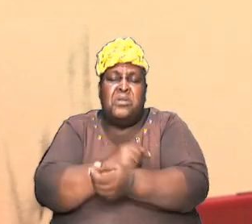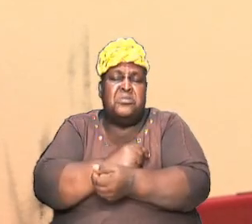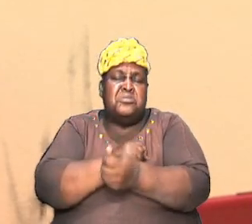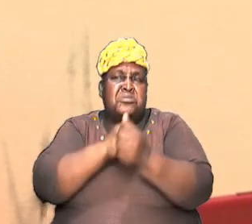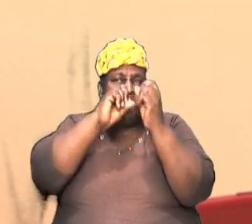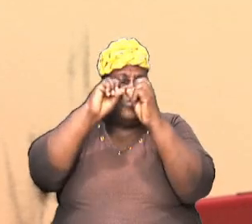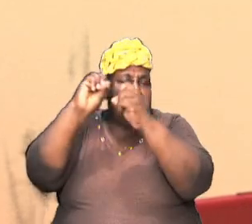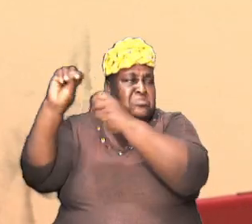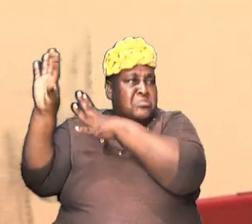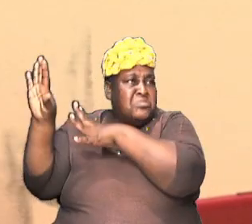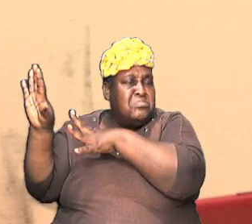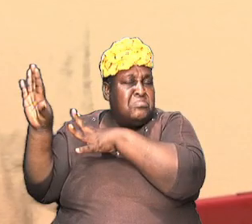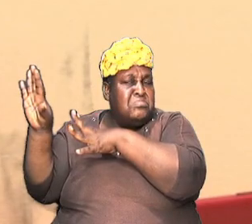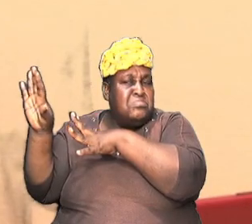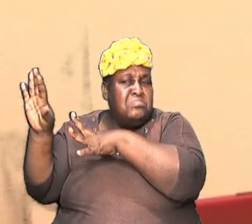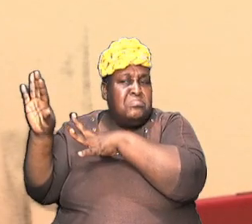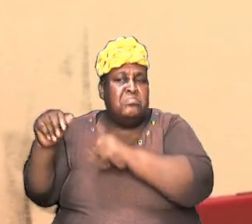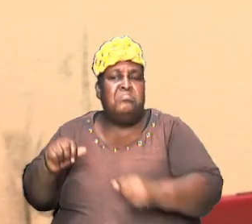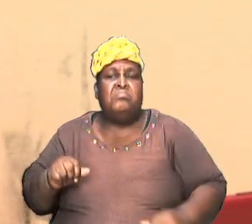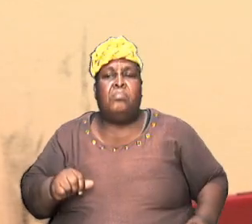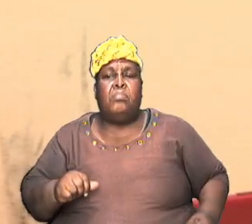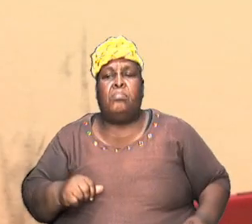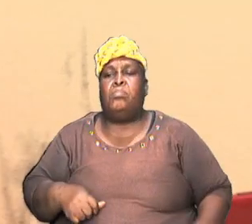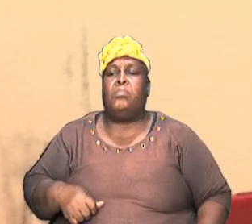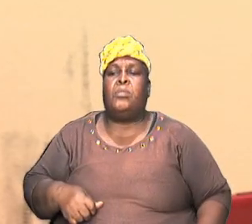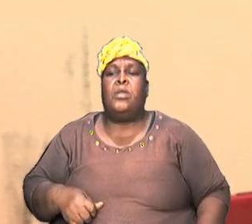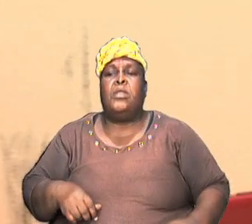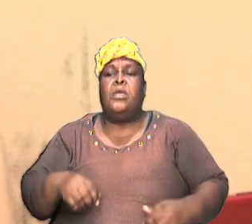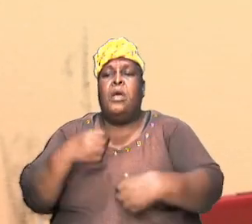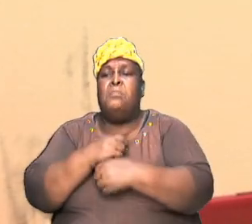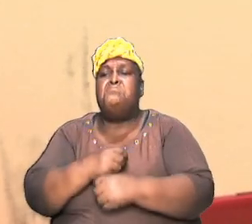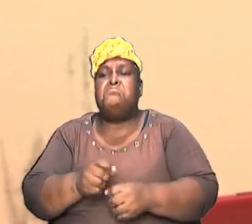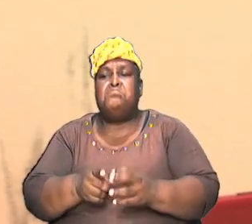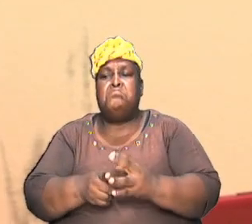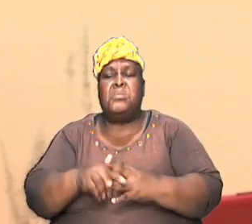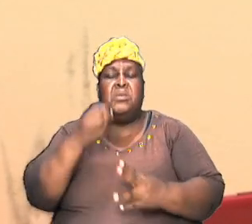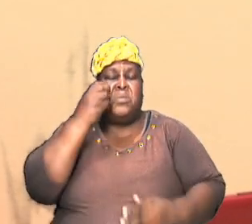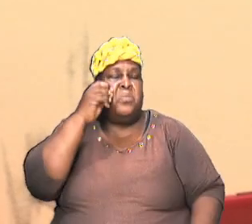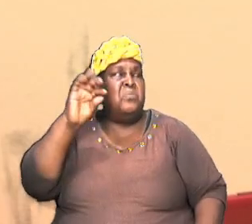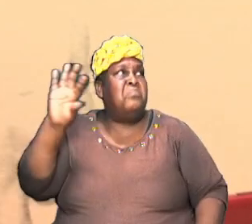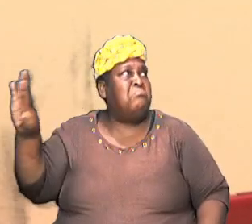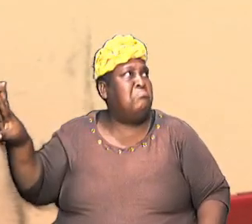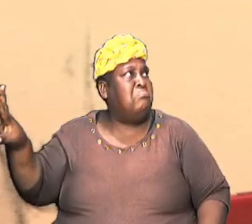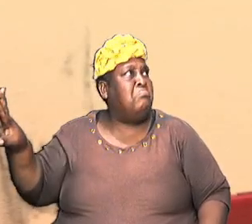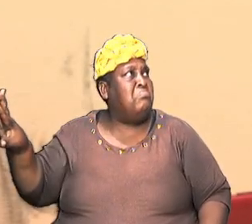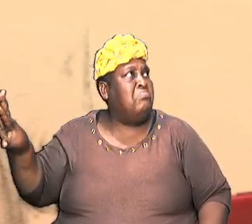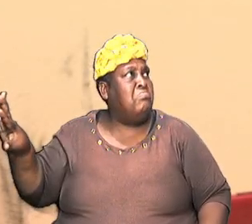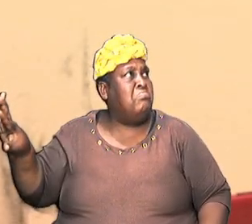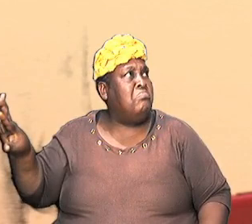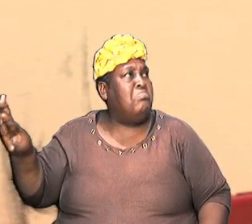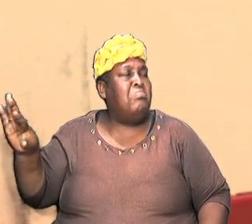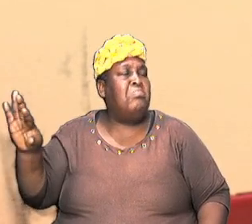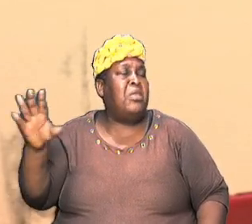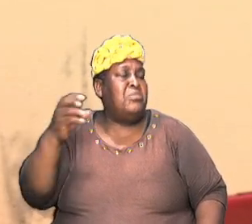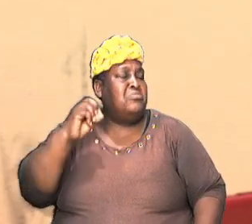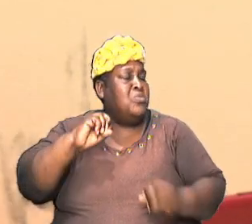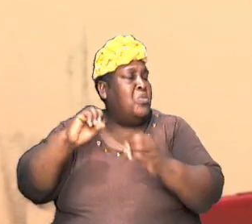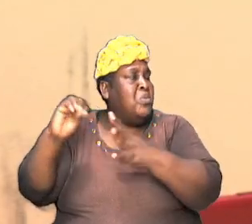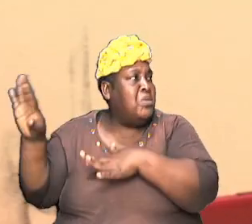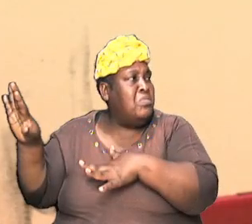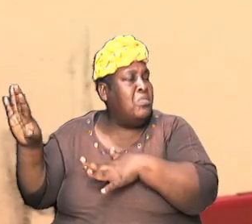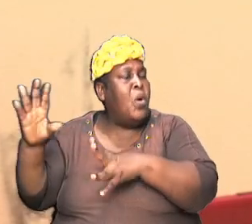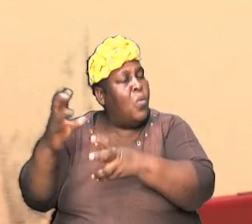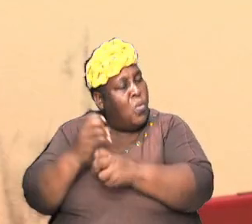existence of God run them away and hold on to these fundamental